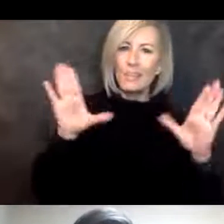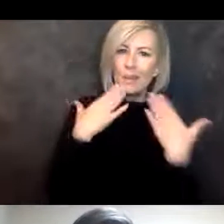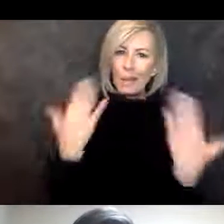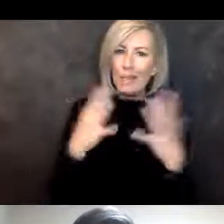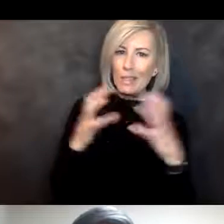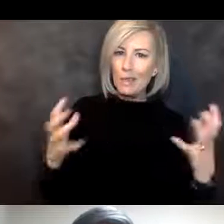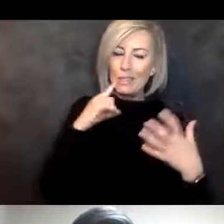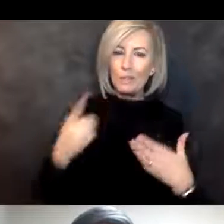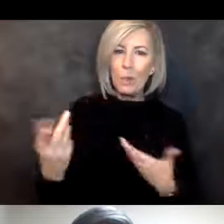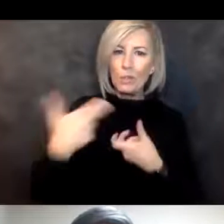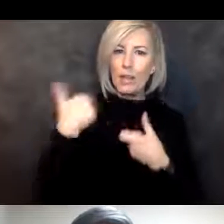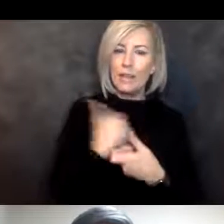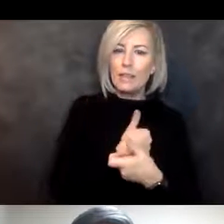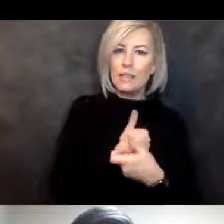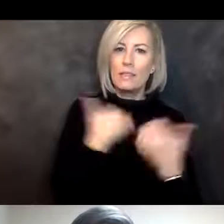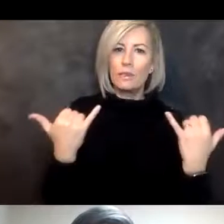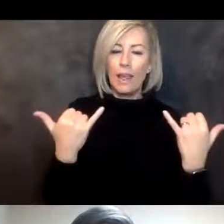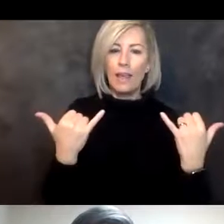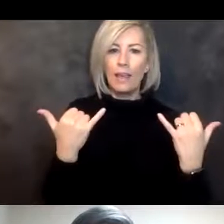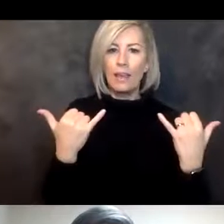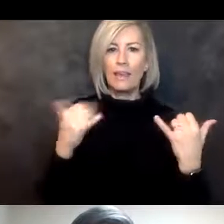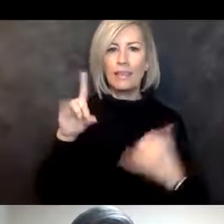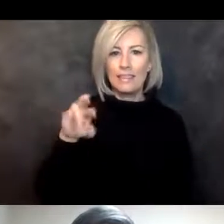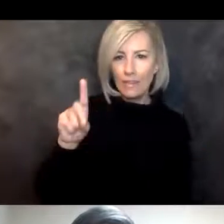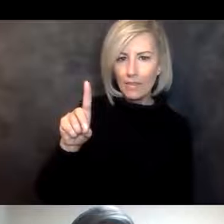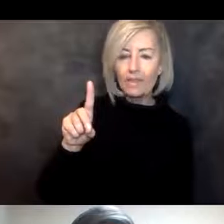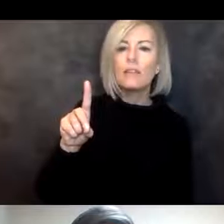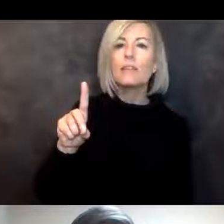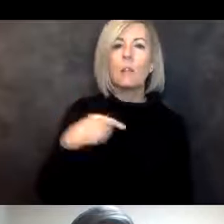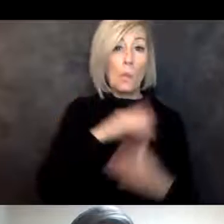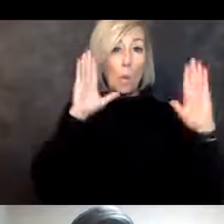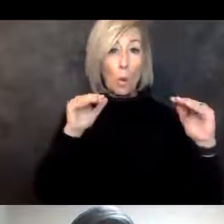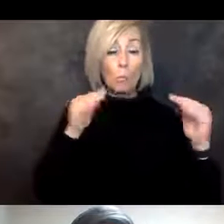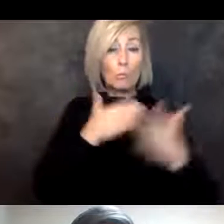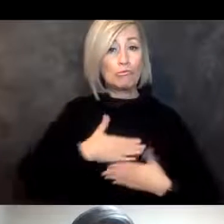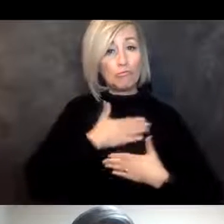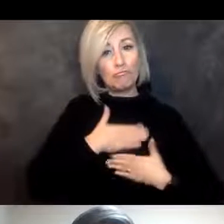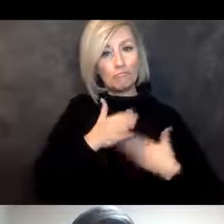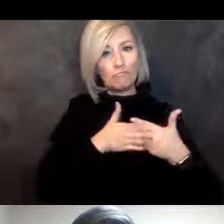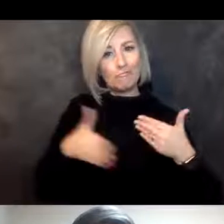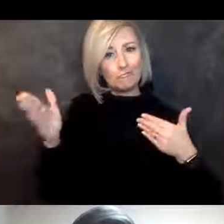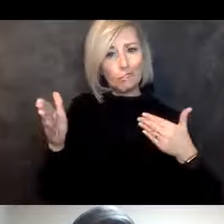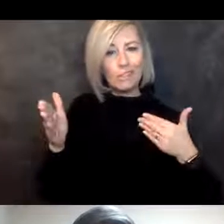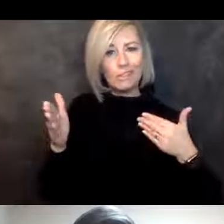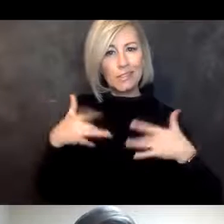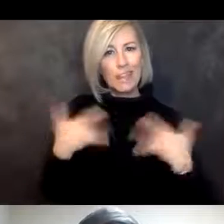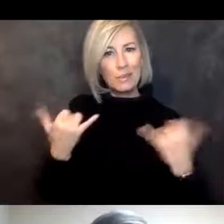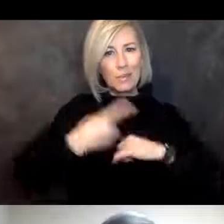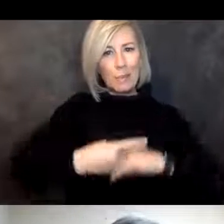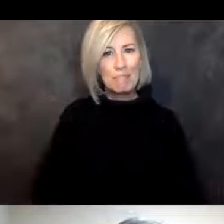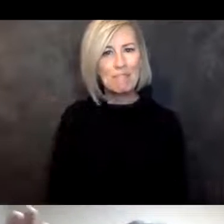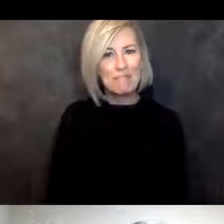you so much for being with us today David and you know we hope you enjoy the rest of the event today.